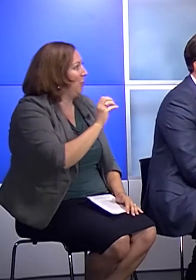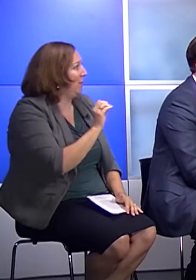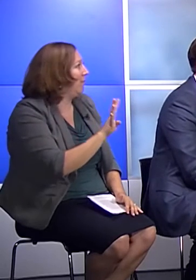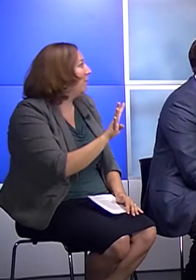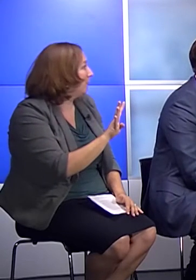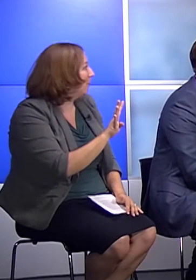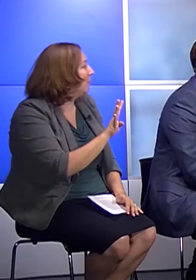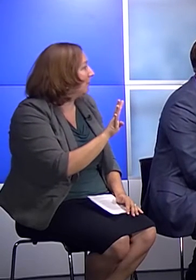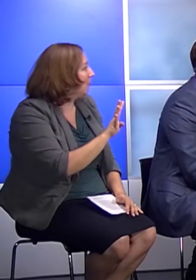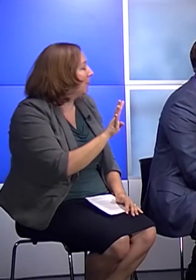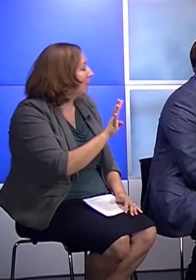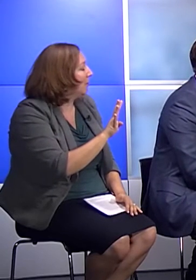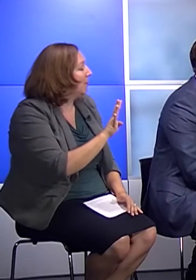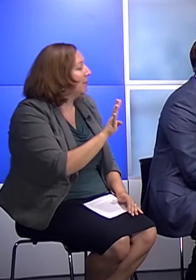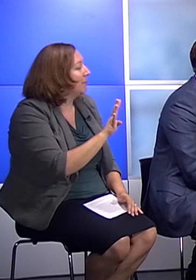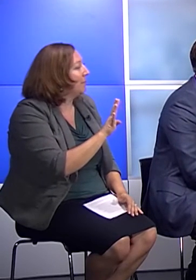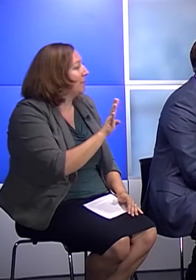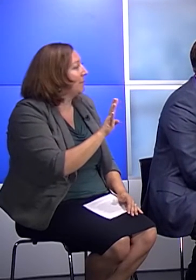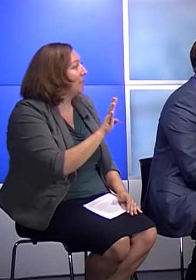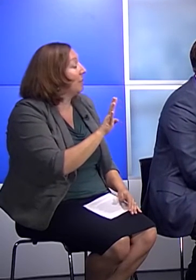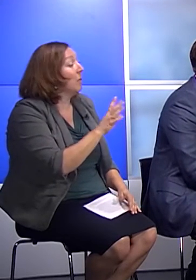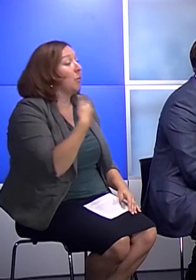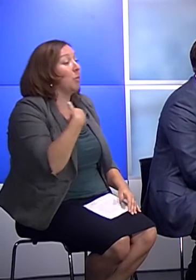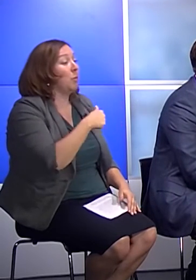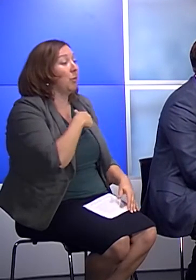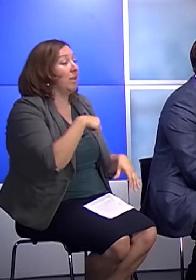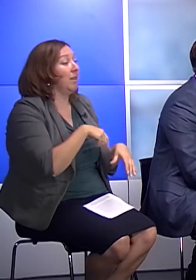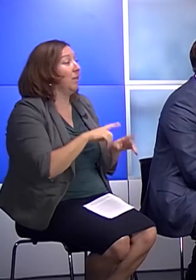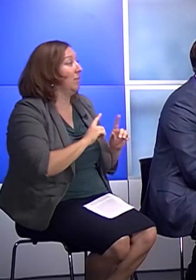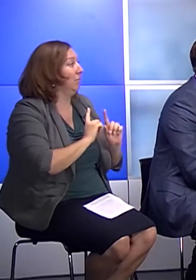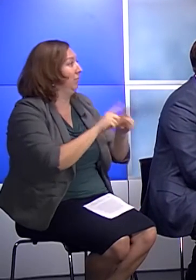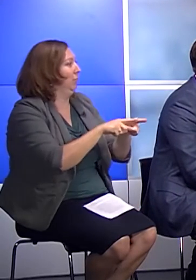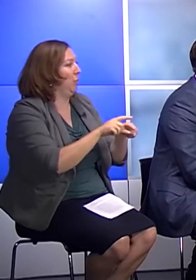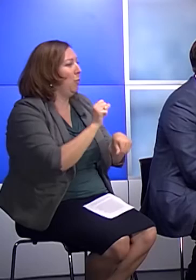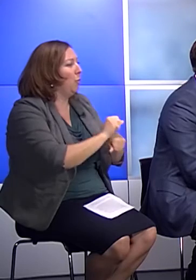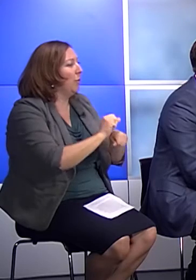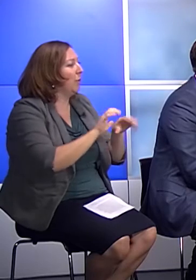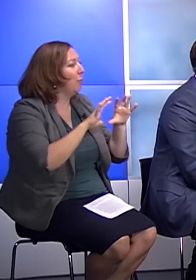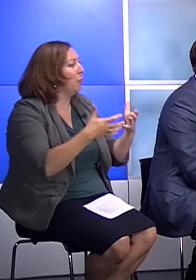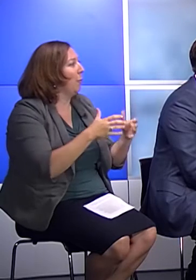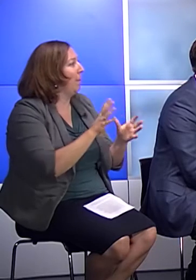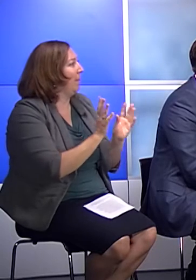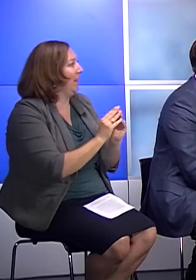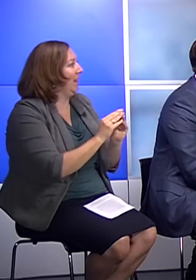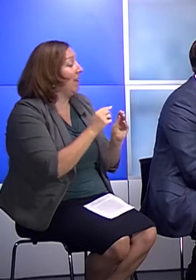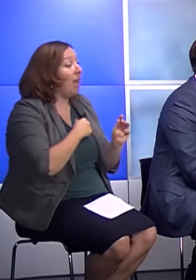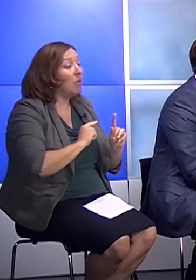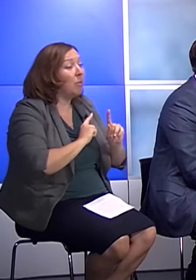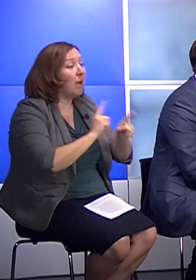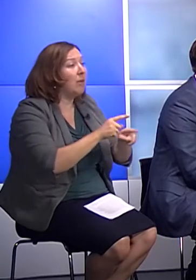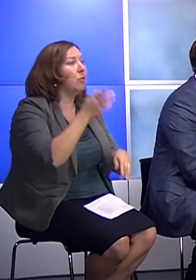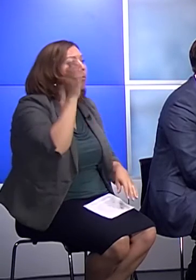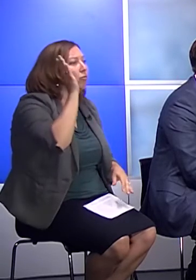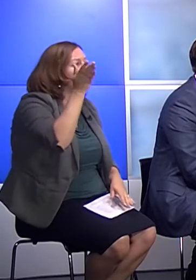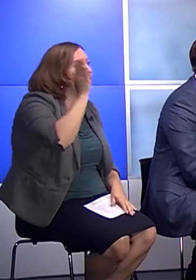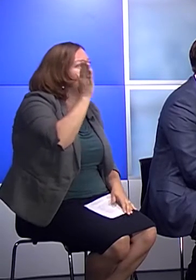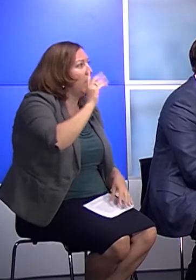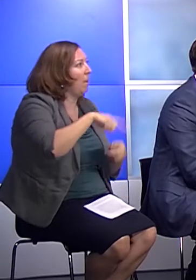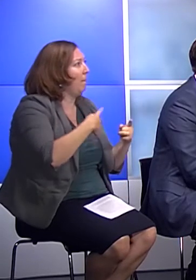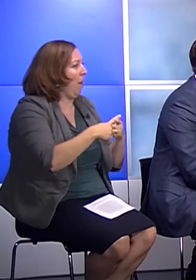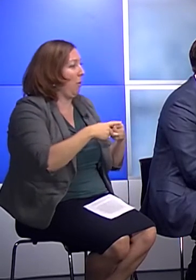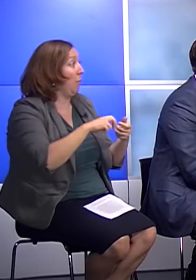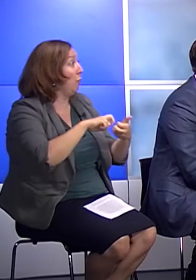with a working group meeting that I attended to present a problem that hearing device users